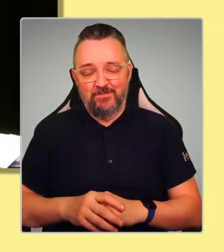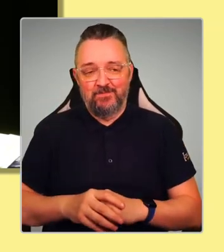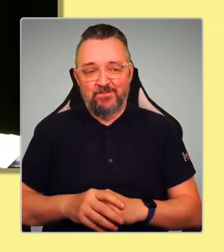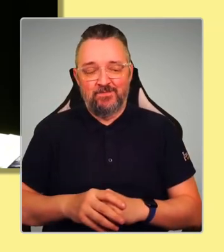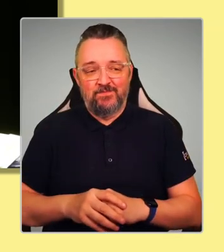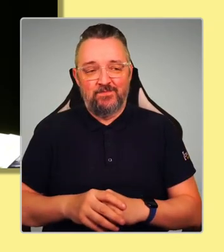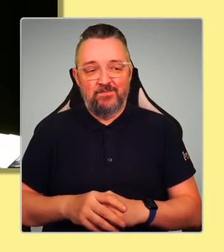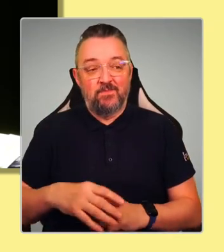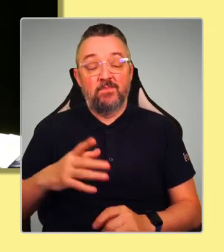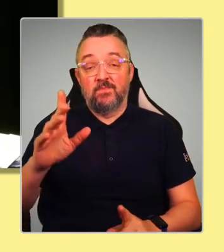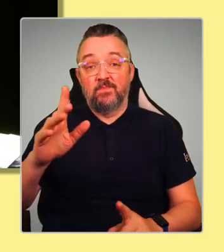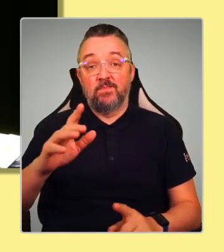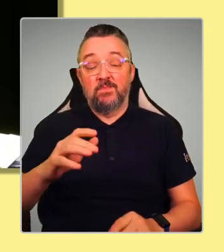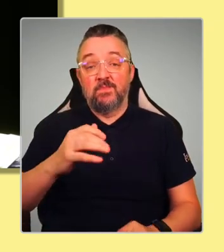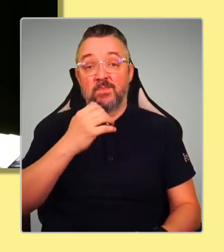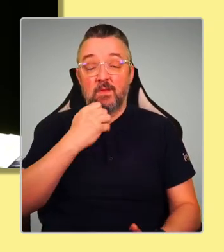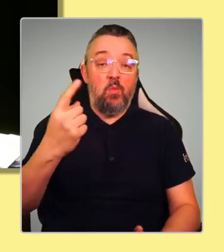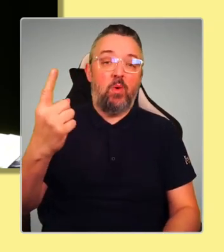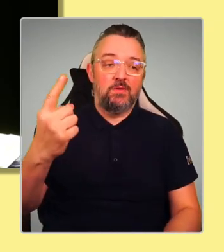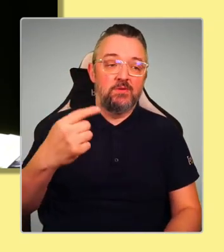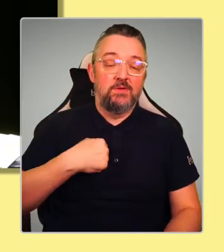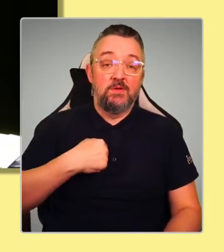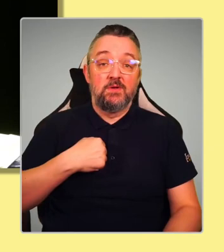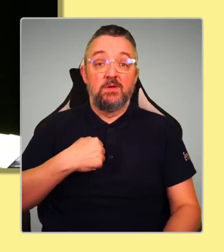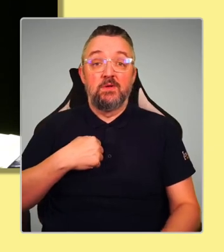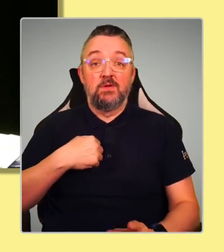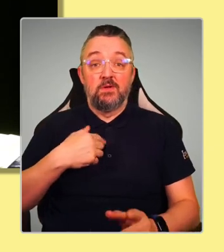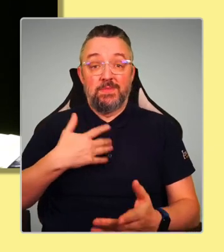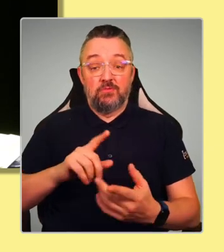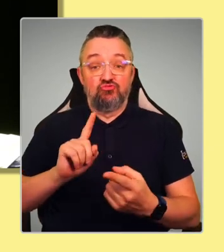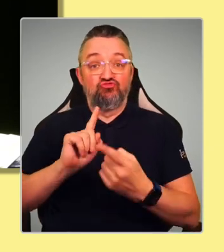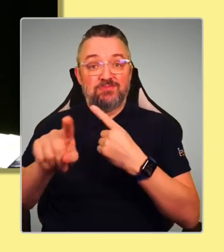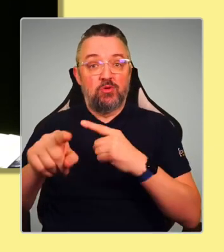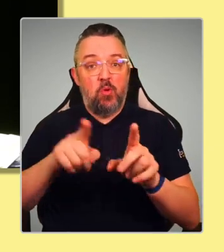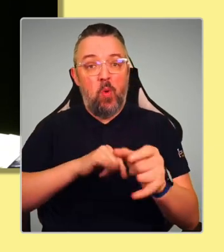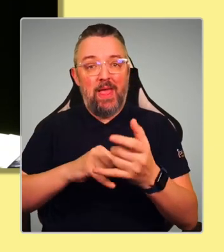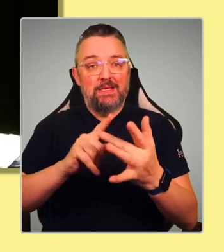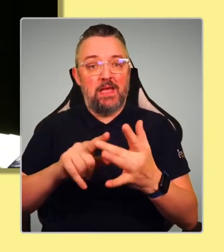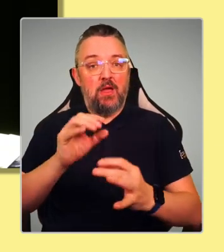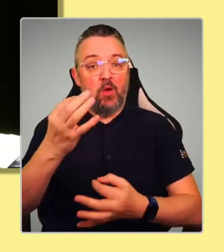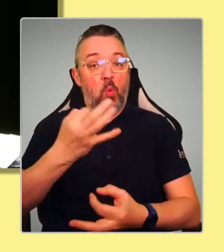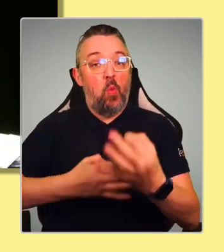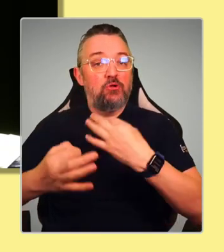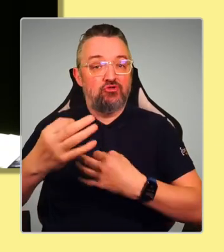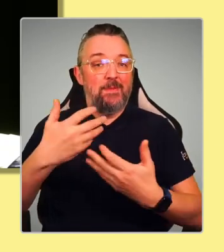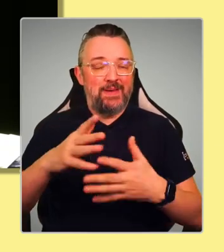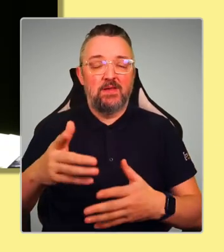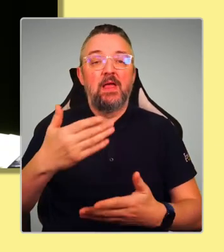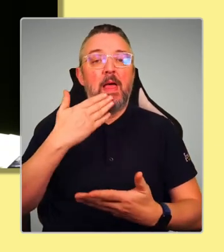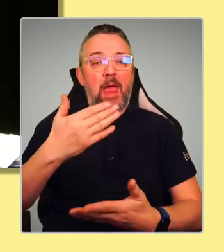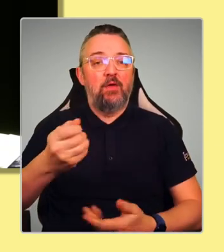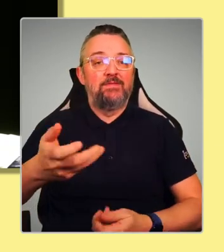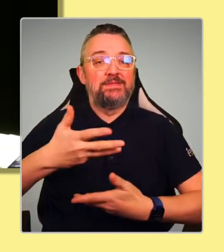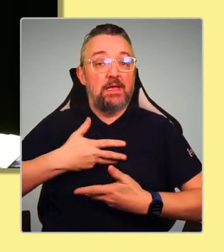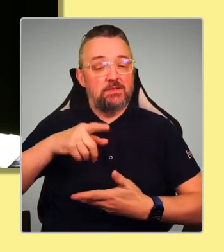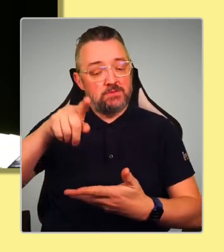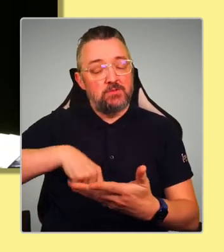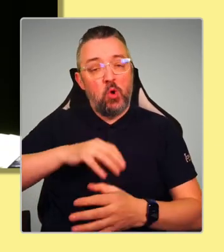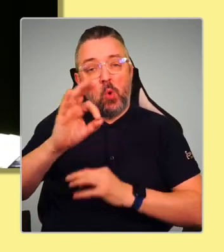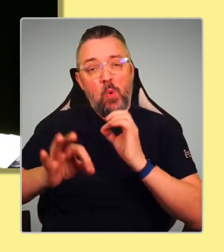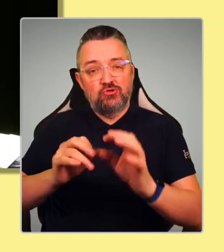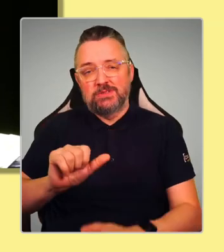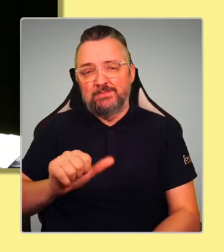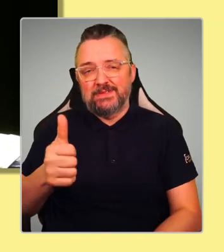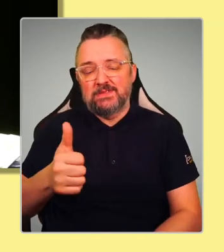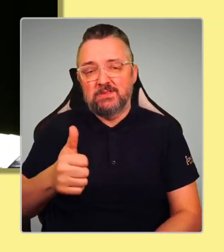foremost, I was really pleased to be able to respond back to YSI's questions. Thanks so much for sending them across. They were very thoughtful, and actually, it goes to the heart of your